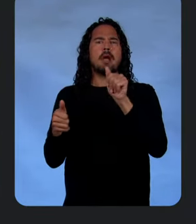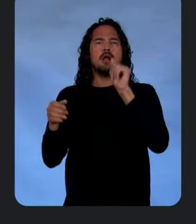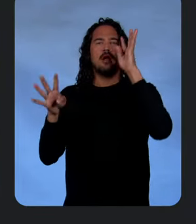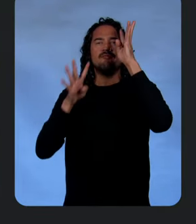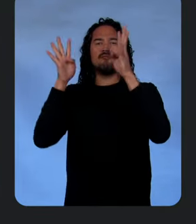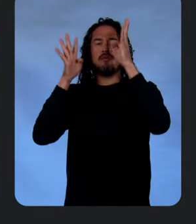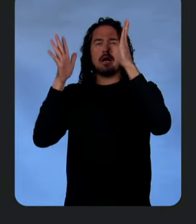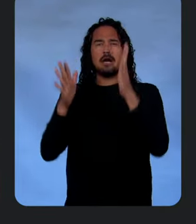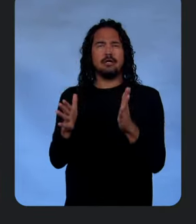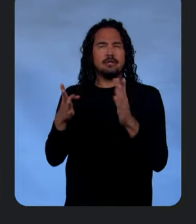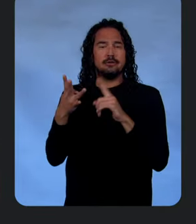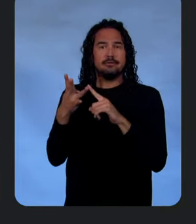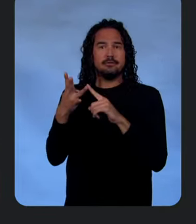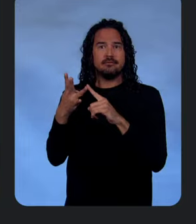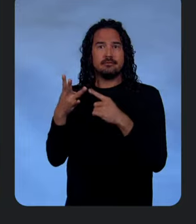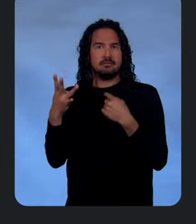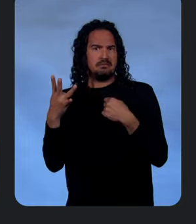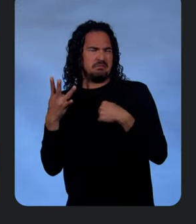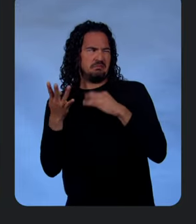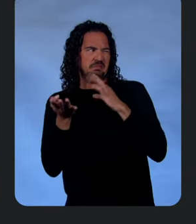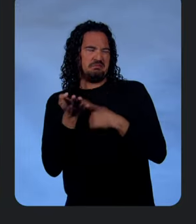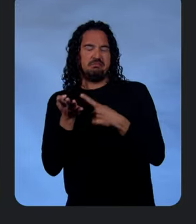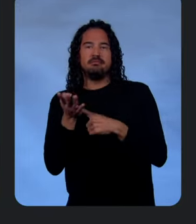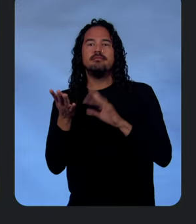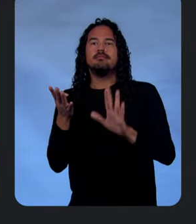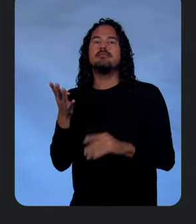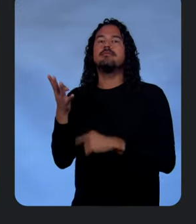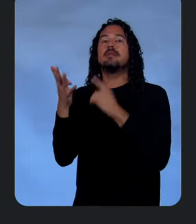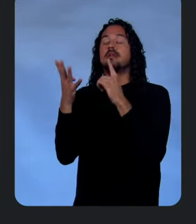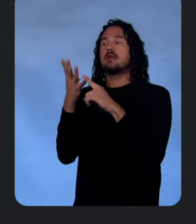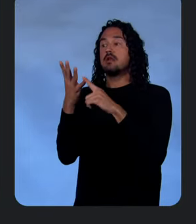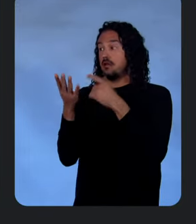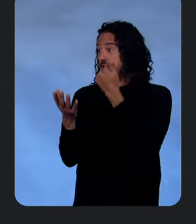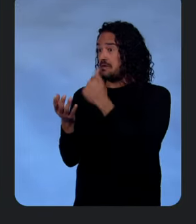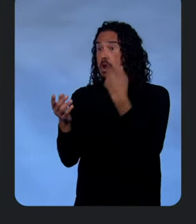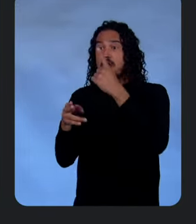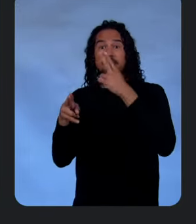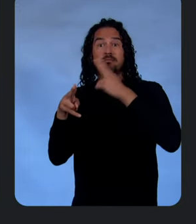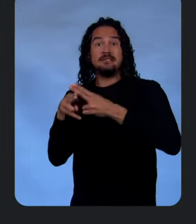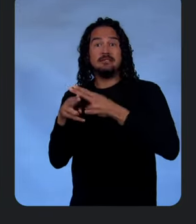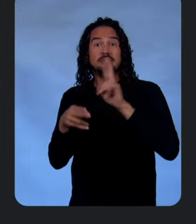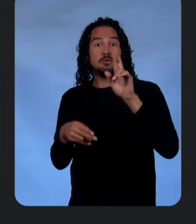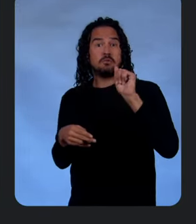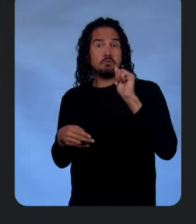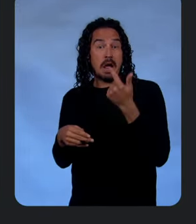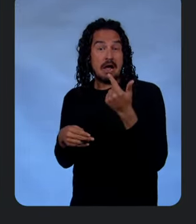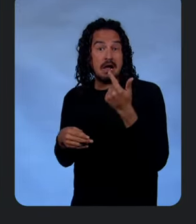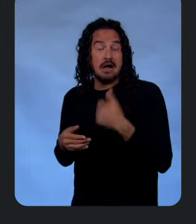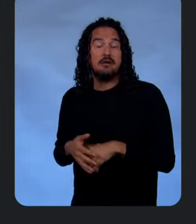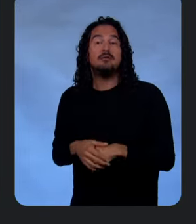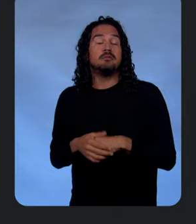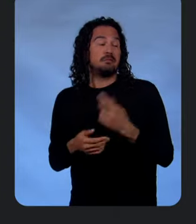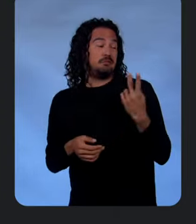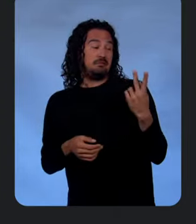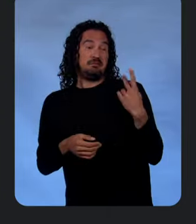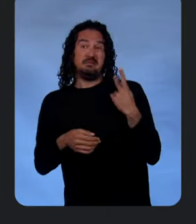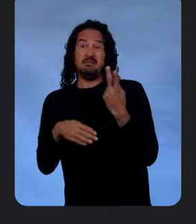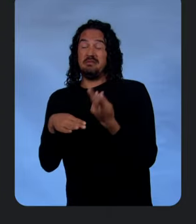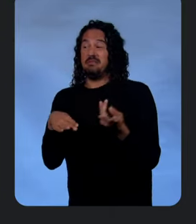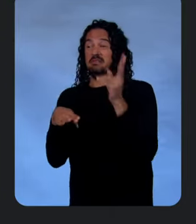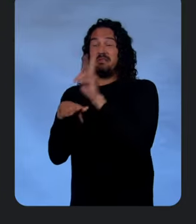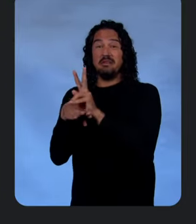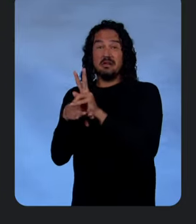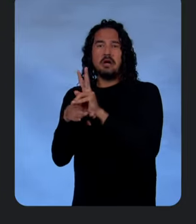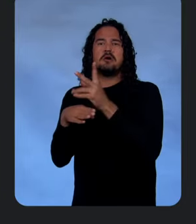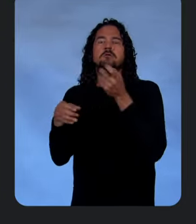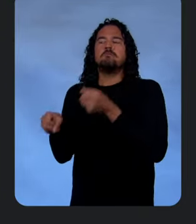about I've got questions. Did anyone talk about RAG? Before coming on stage, we loaded up the video and prompted it with a